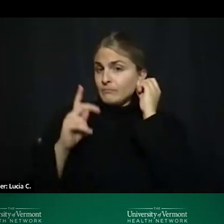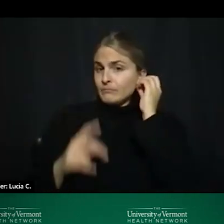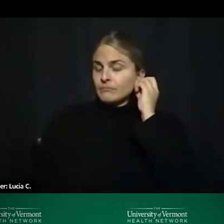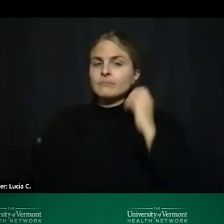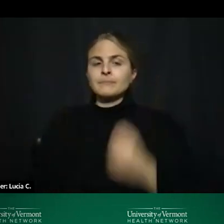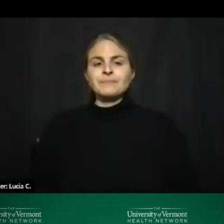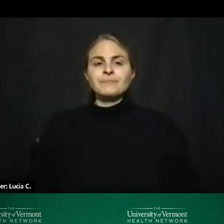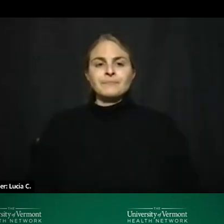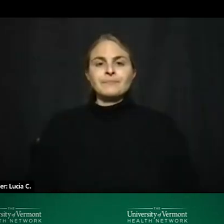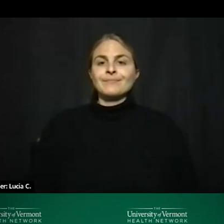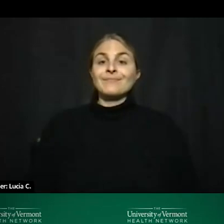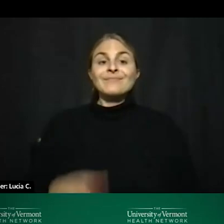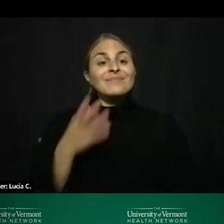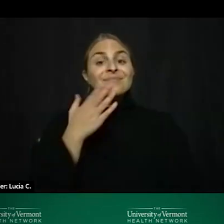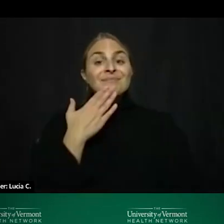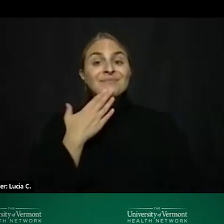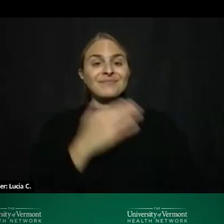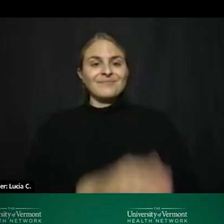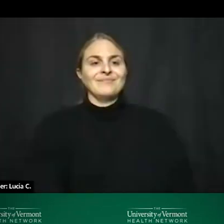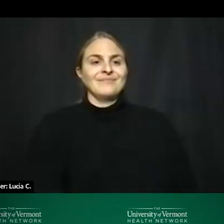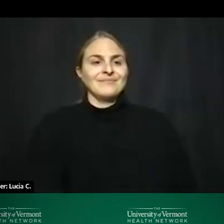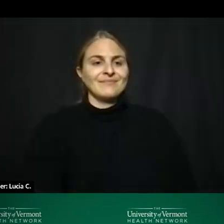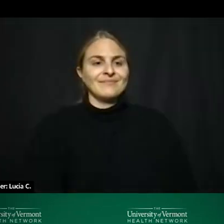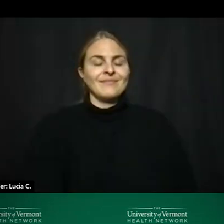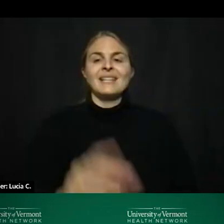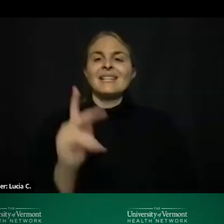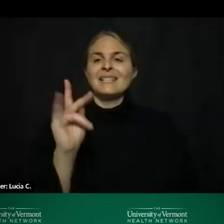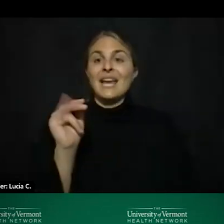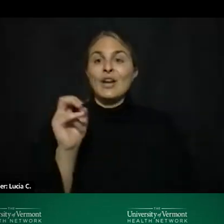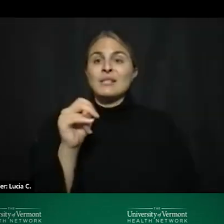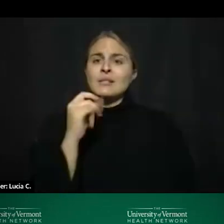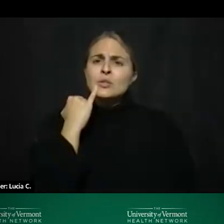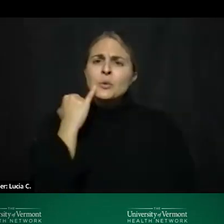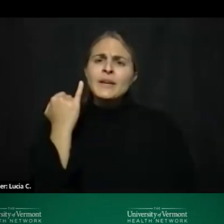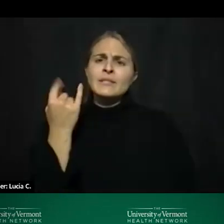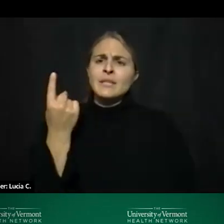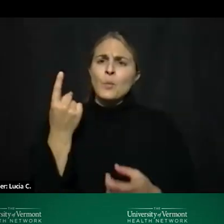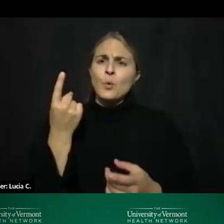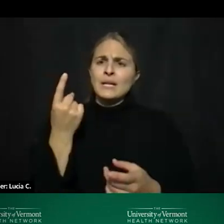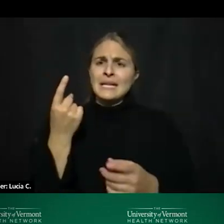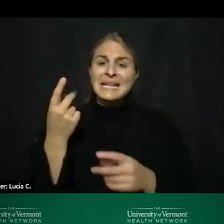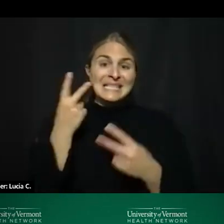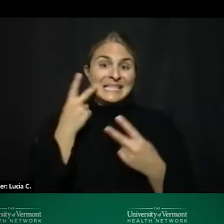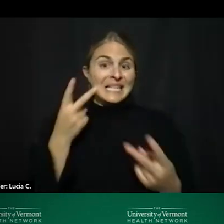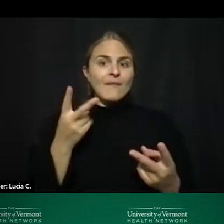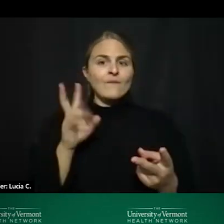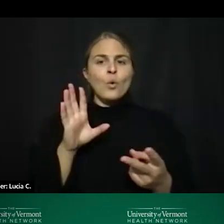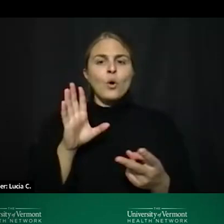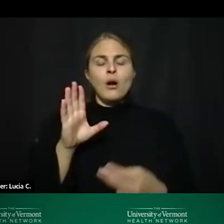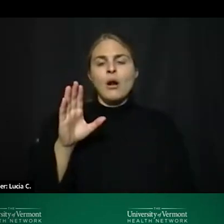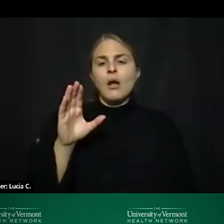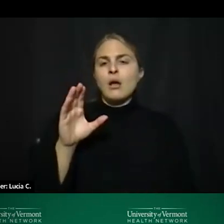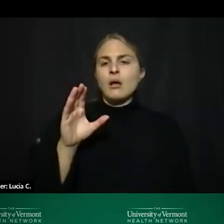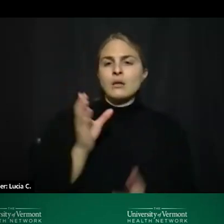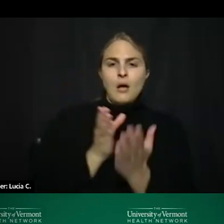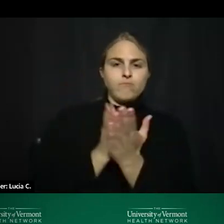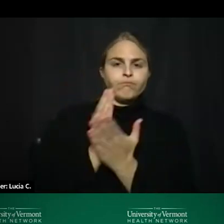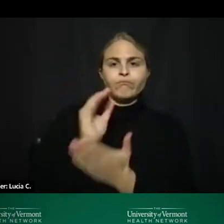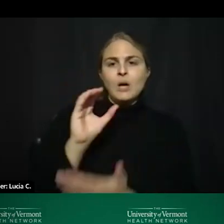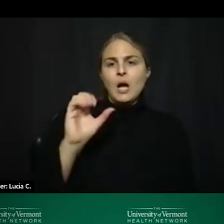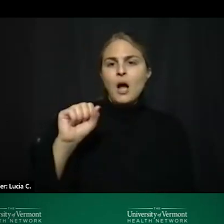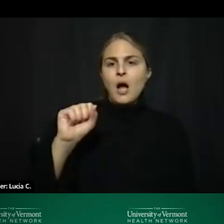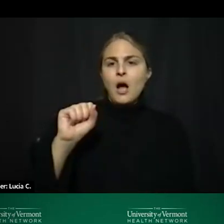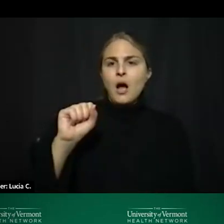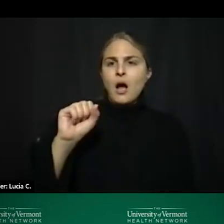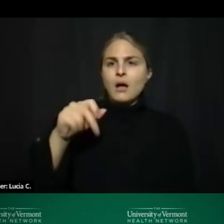okay thank you so if someone is being treated for um a psychotic disorder um is having a